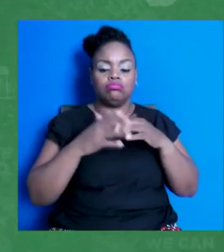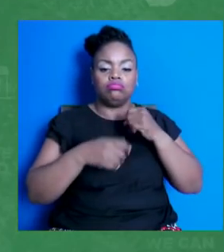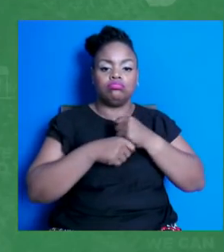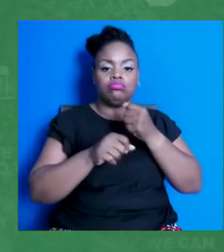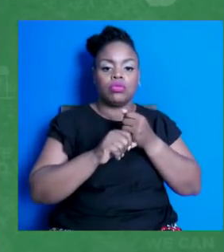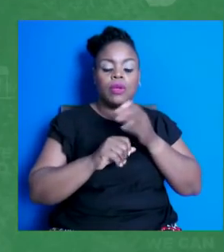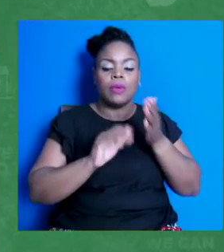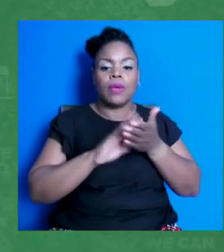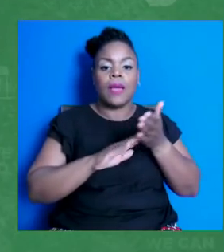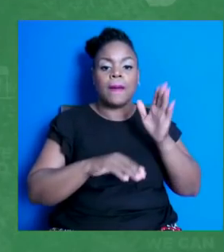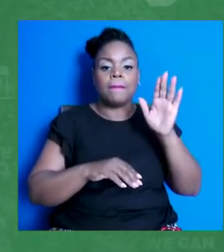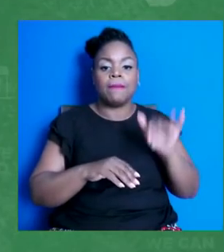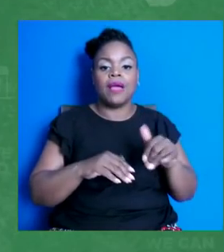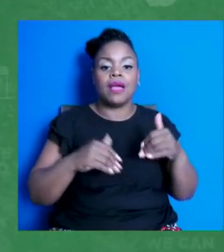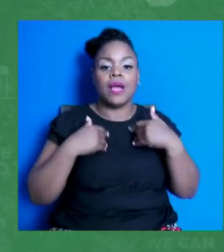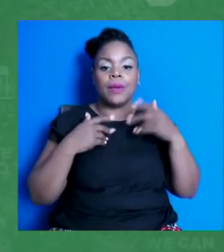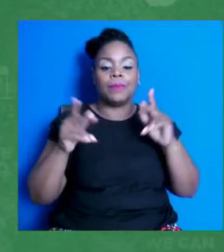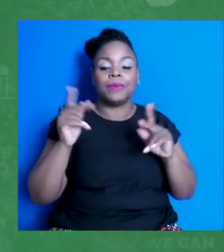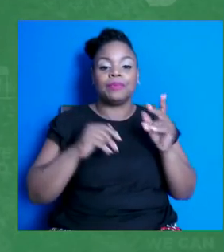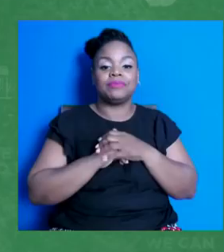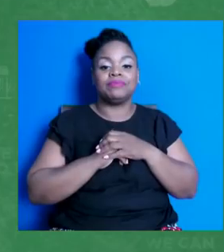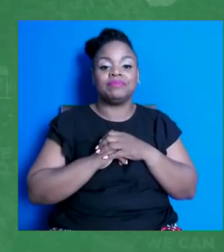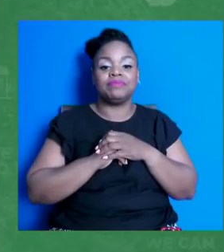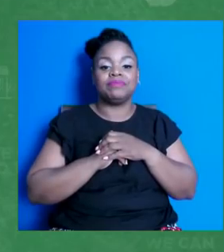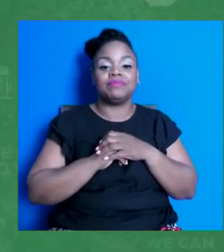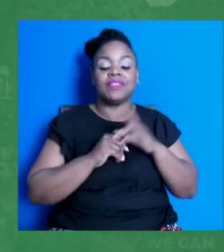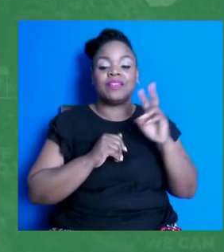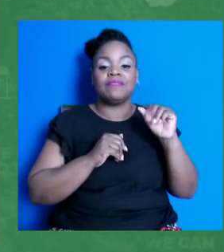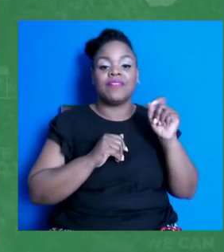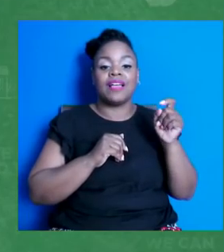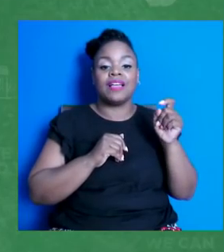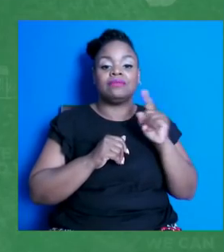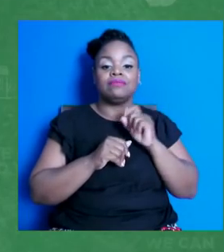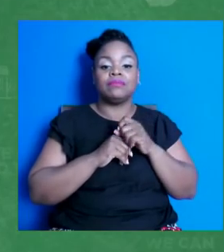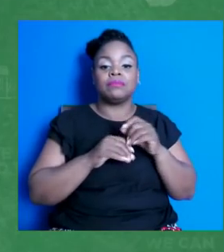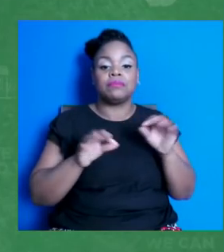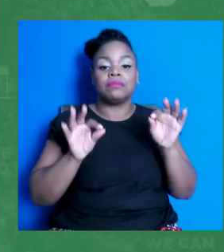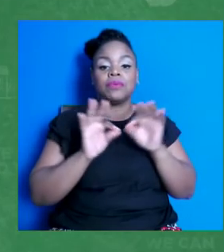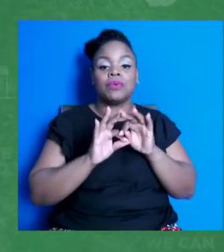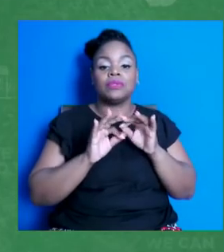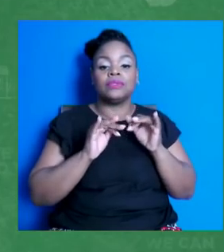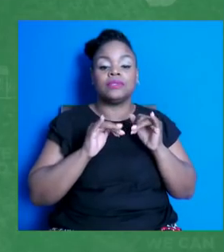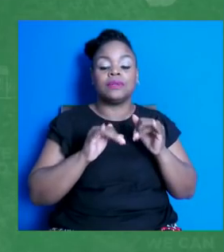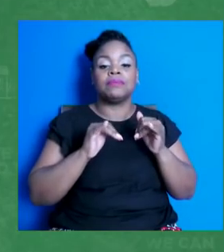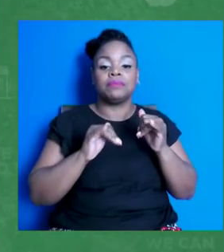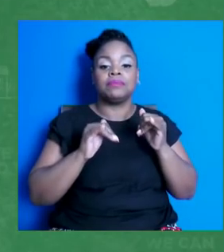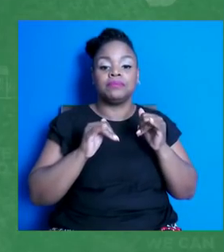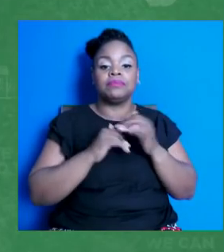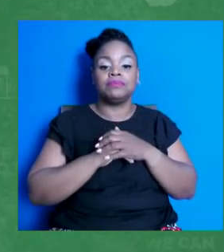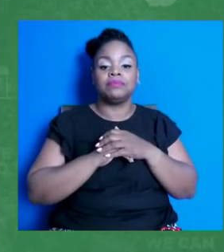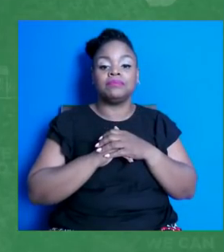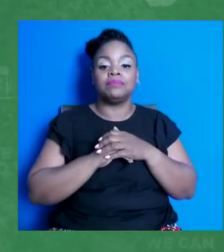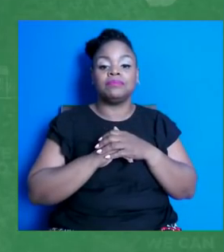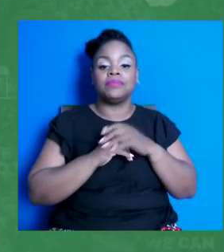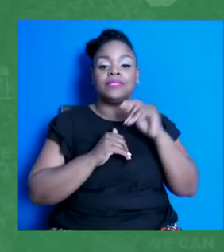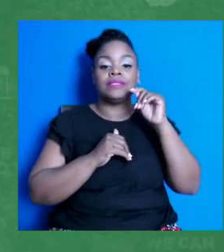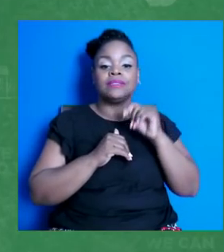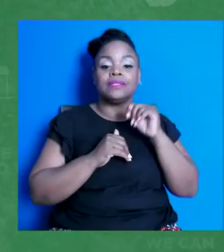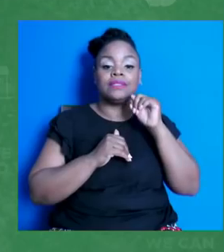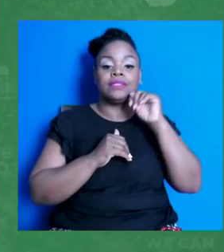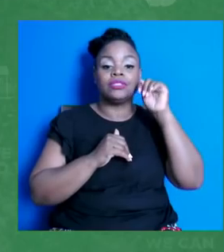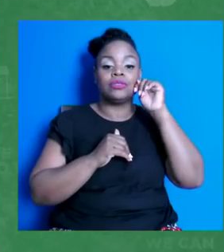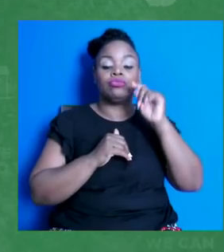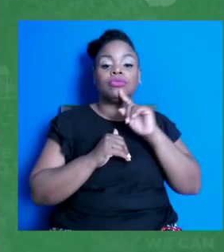resonates with this, since our audience is the same people behind vaccine. And I really, I think, focused on meeting